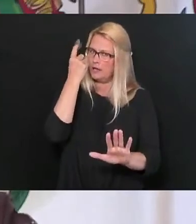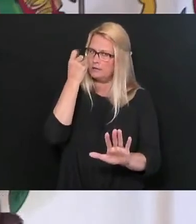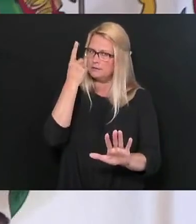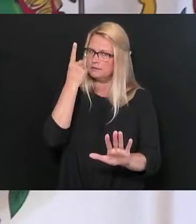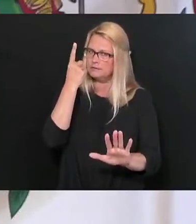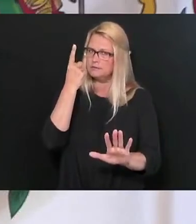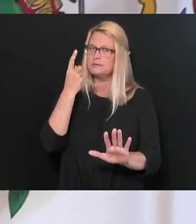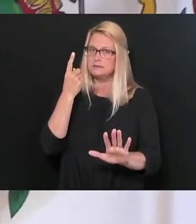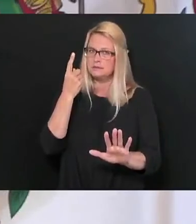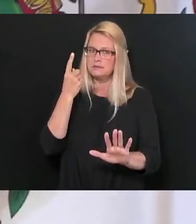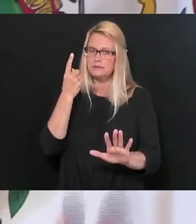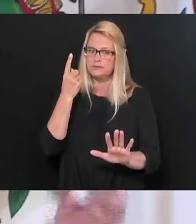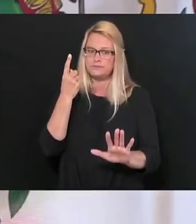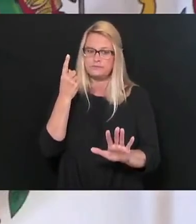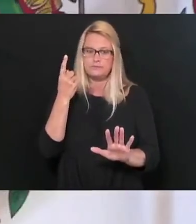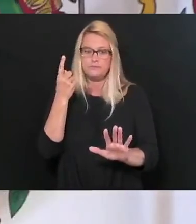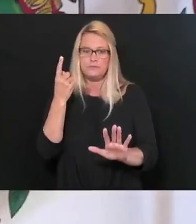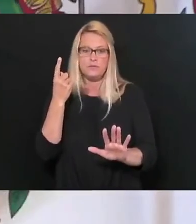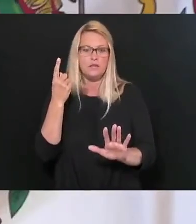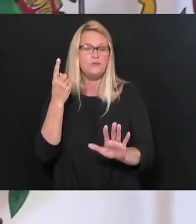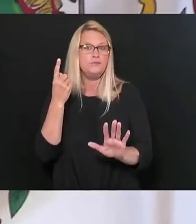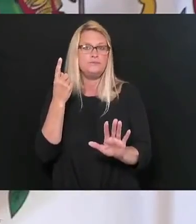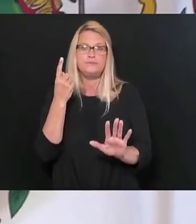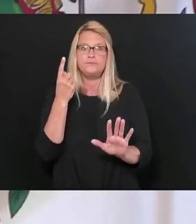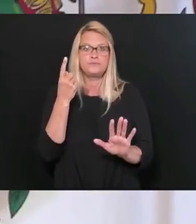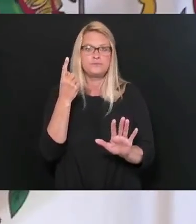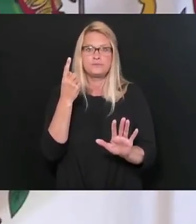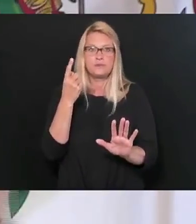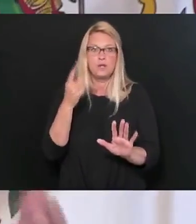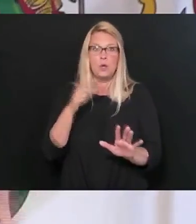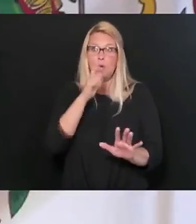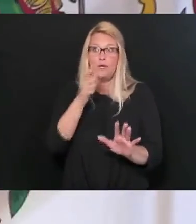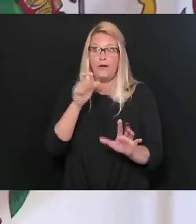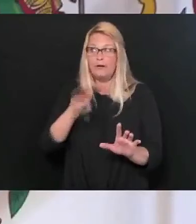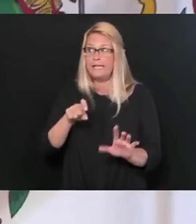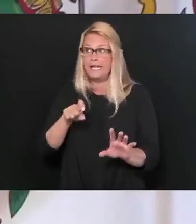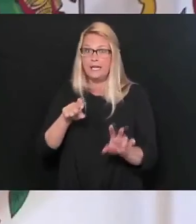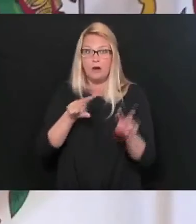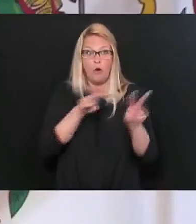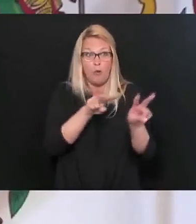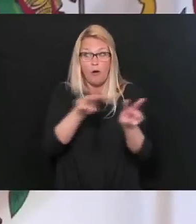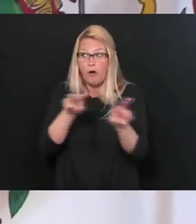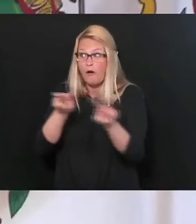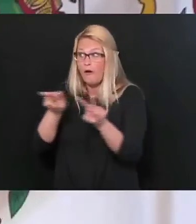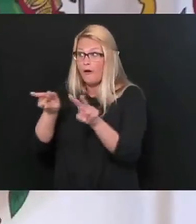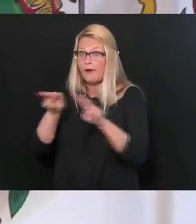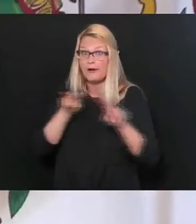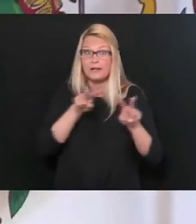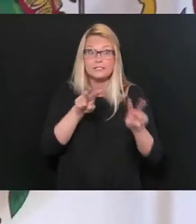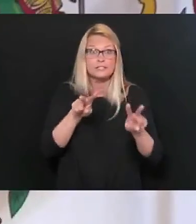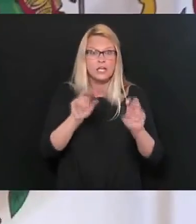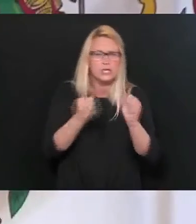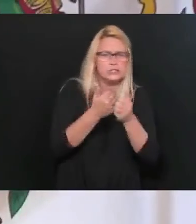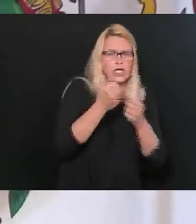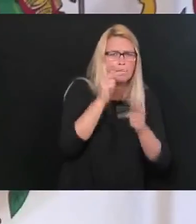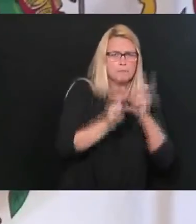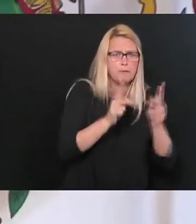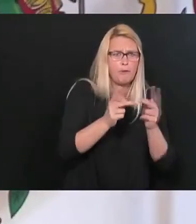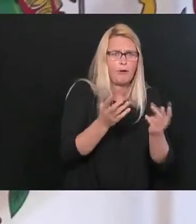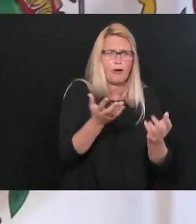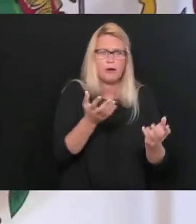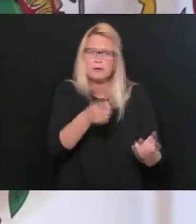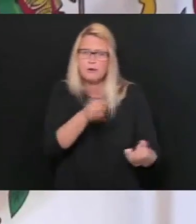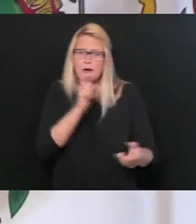who knows, Barney Feist, you know, to where we're, we're challenging people and,